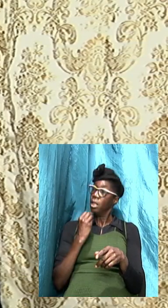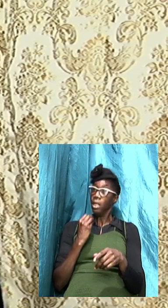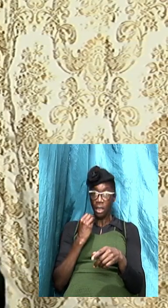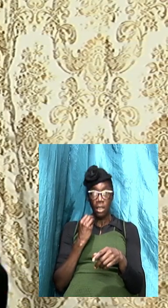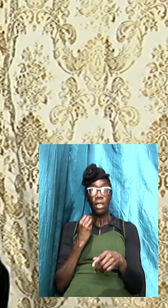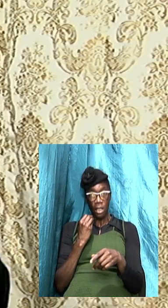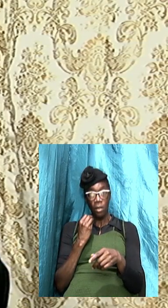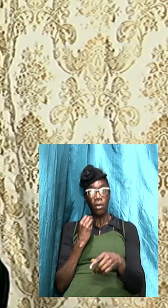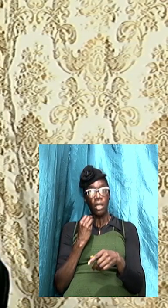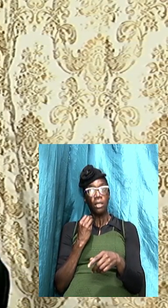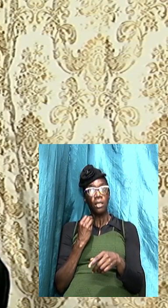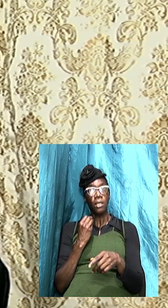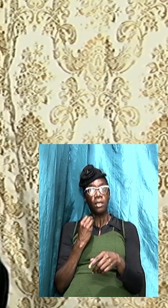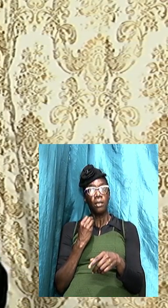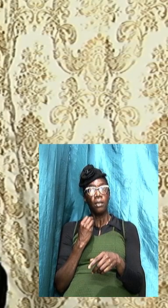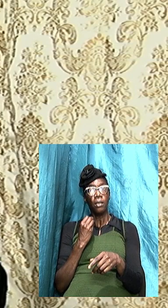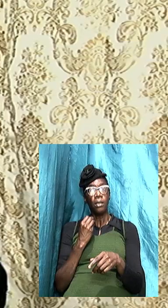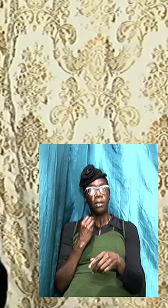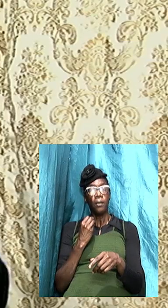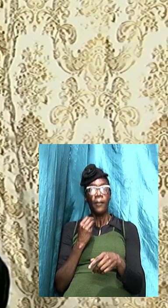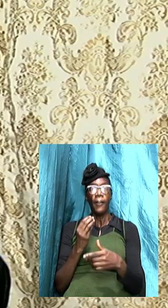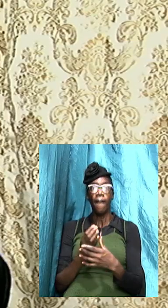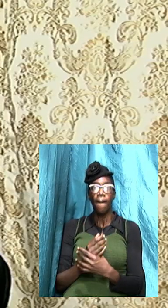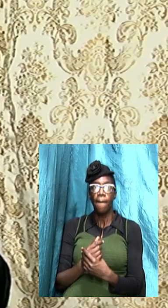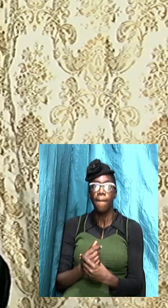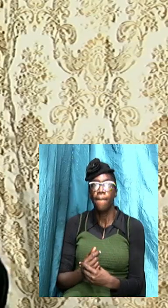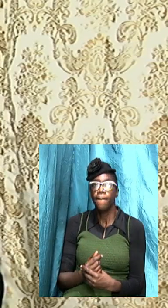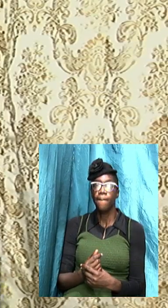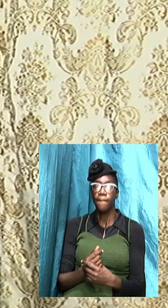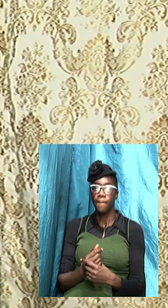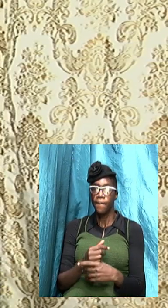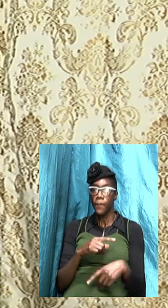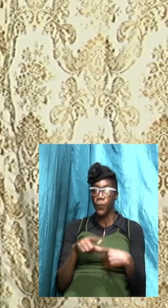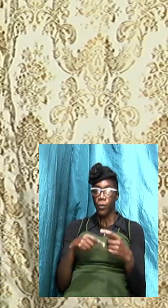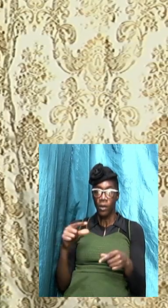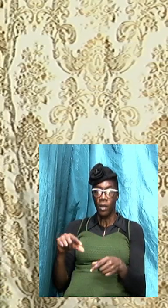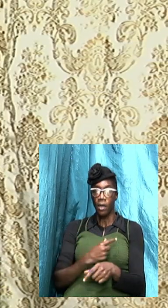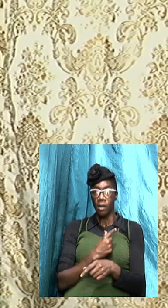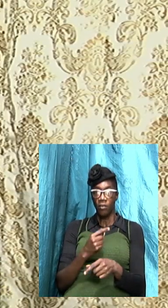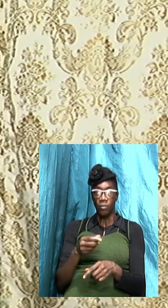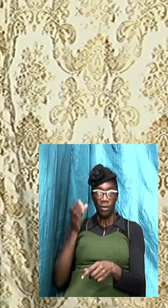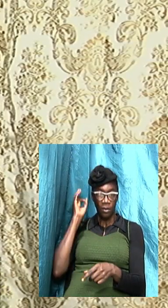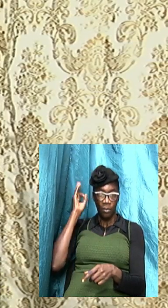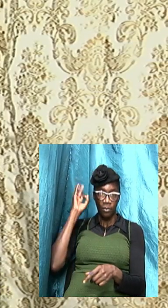and when the gospel is preached